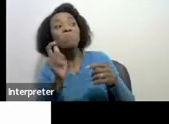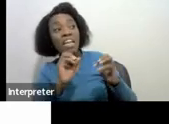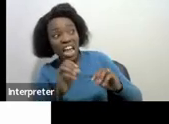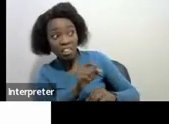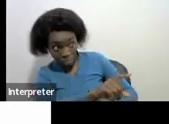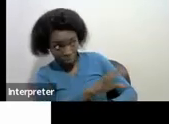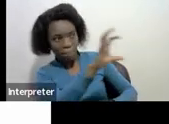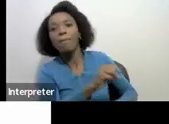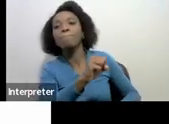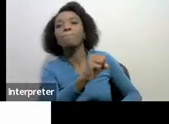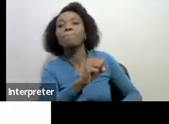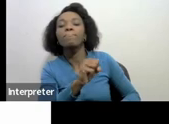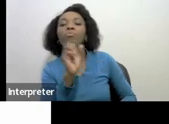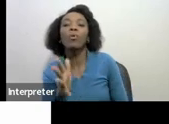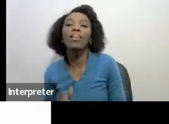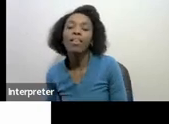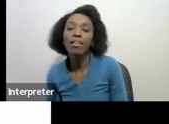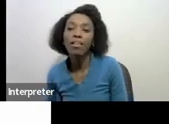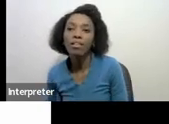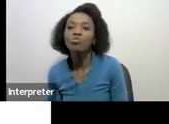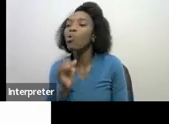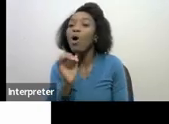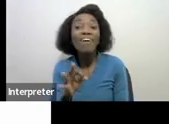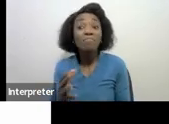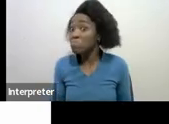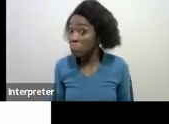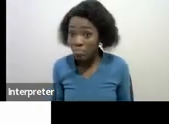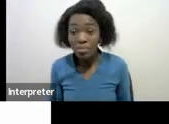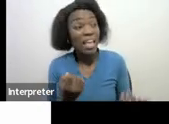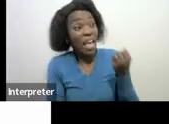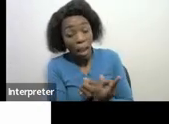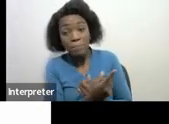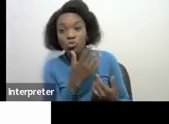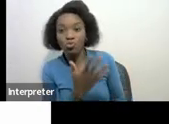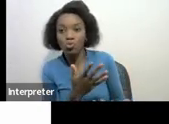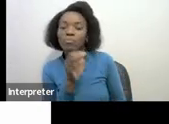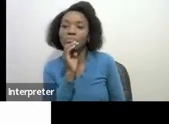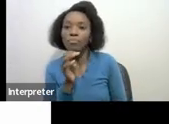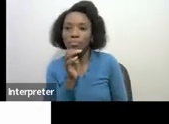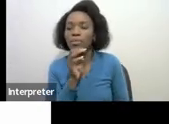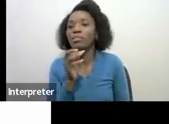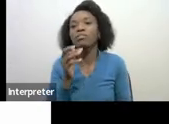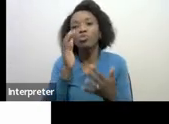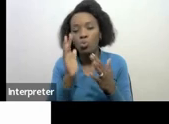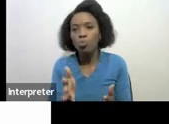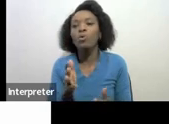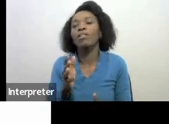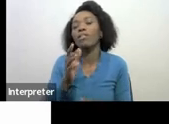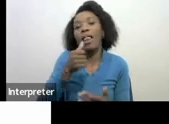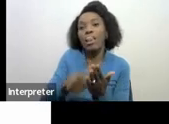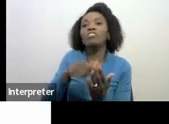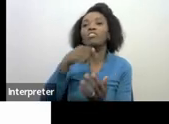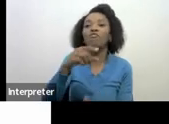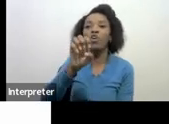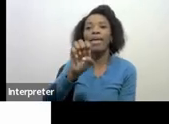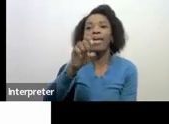of the debt now if none of those happens obviously then we will be issuing a writ of execution the process